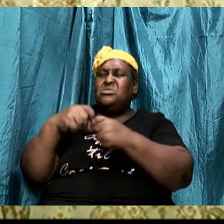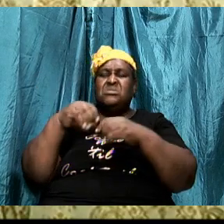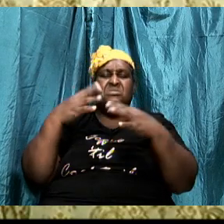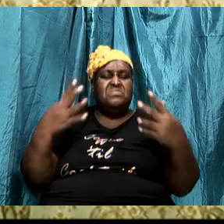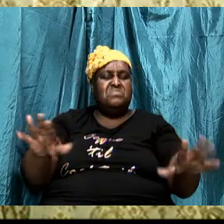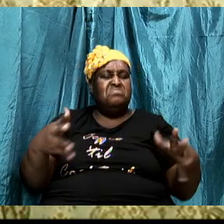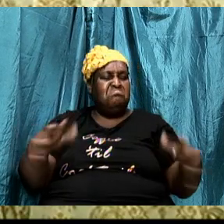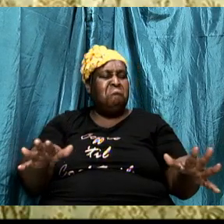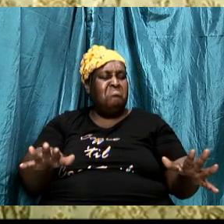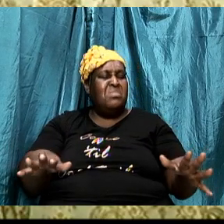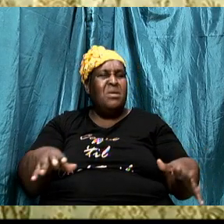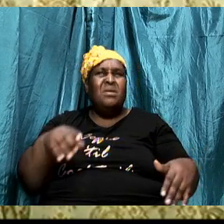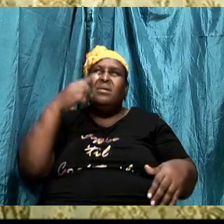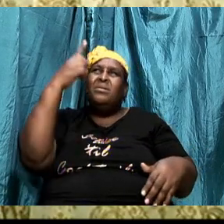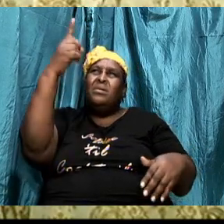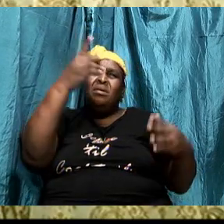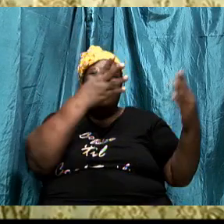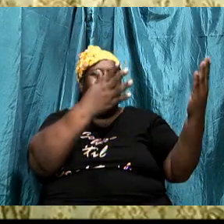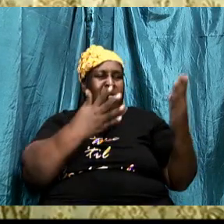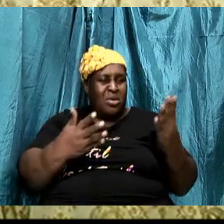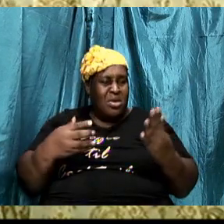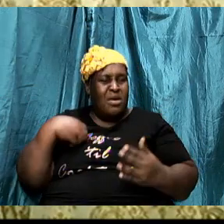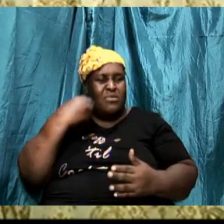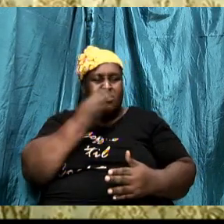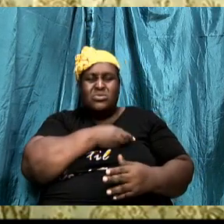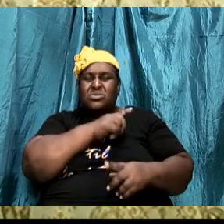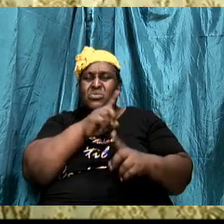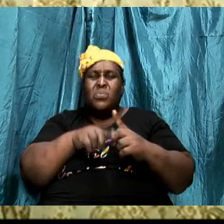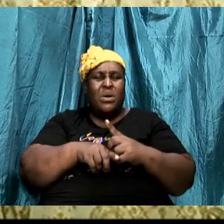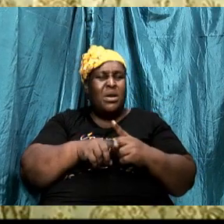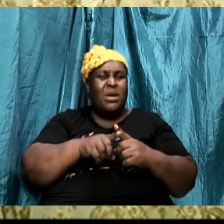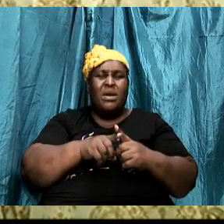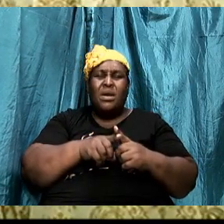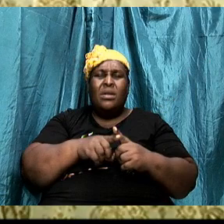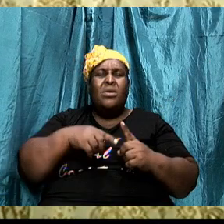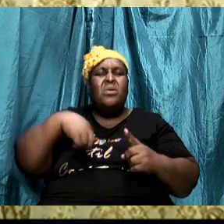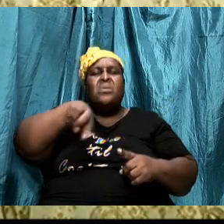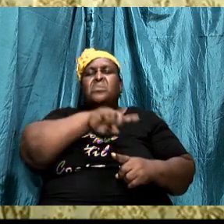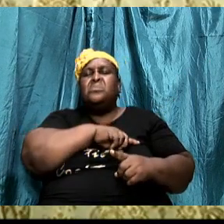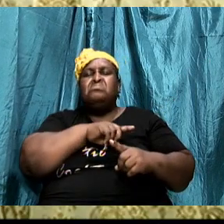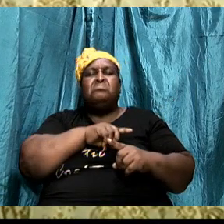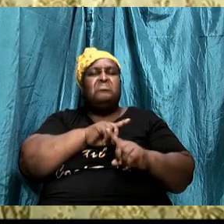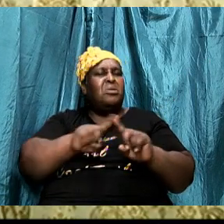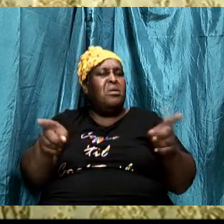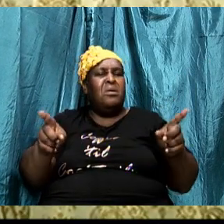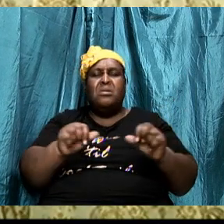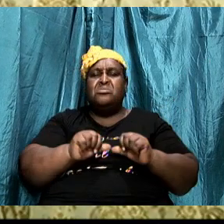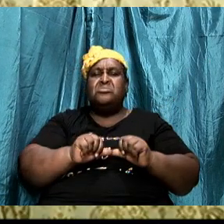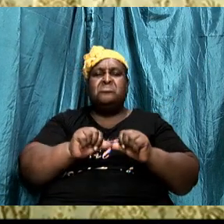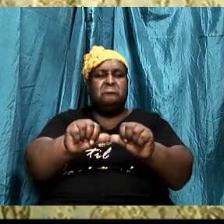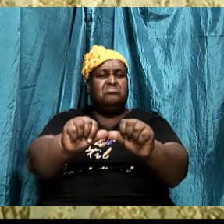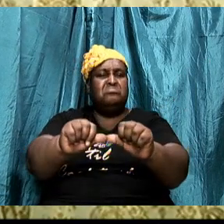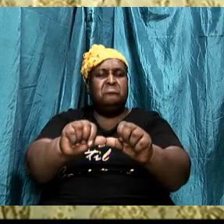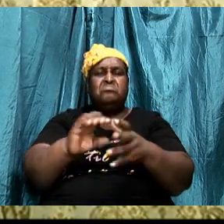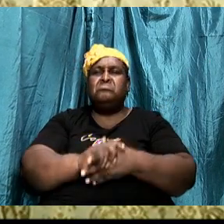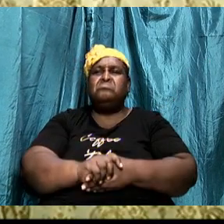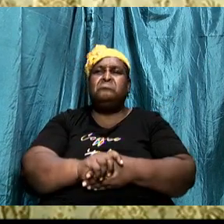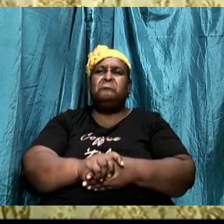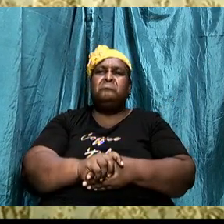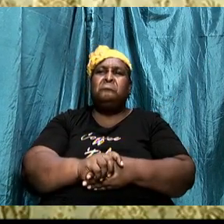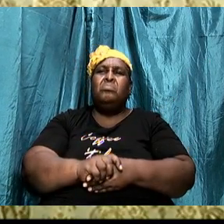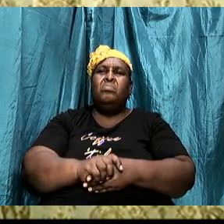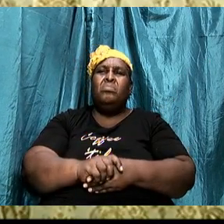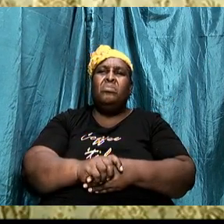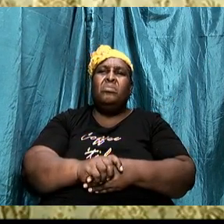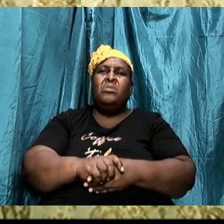when we can't carry on. So these two men, like we said, it was evident that these two